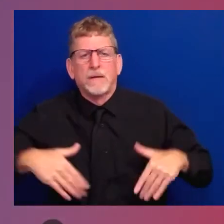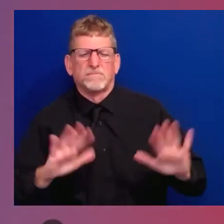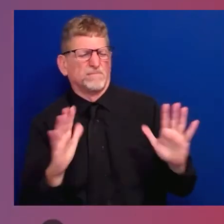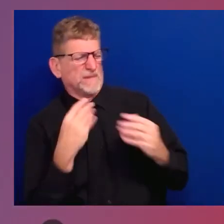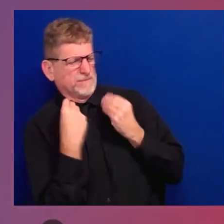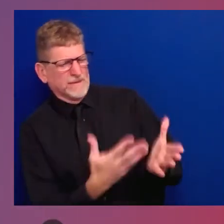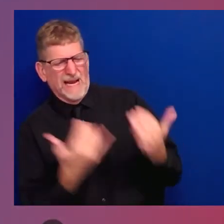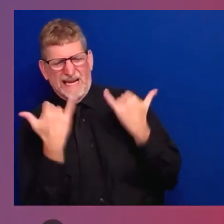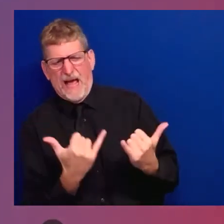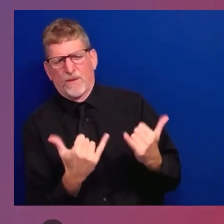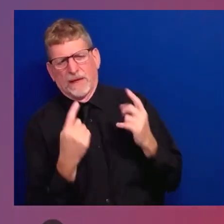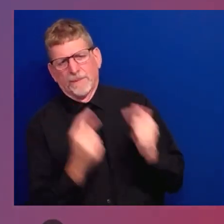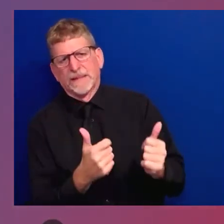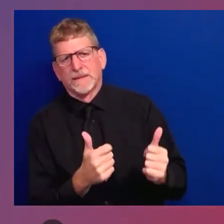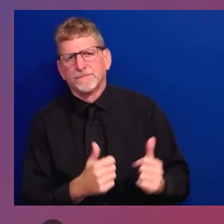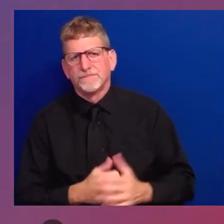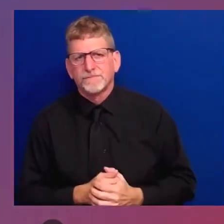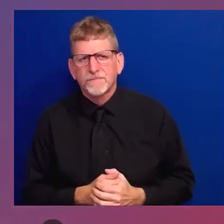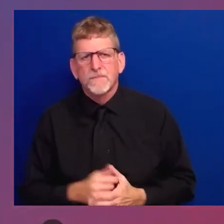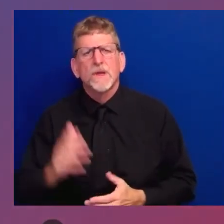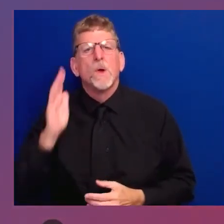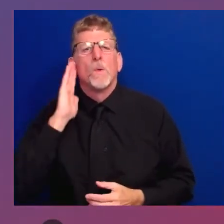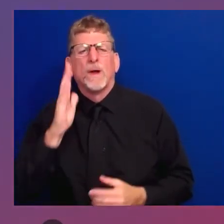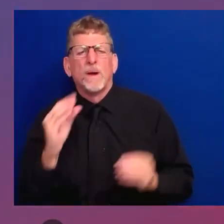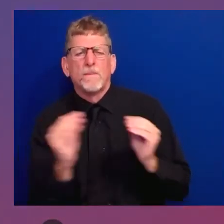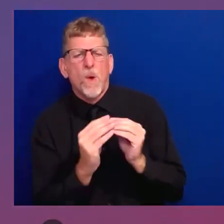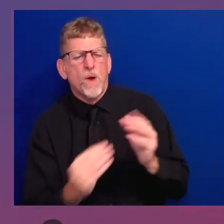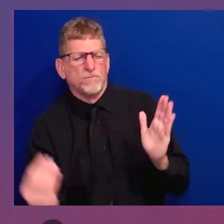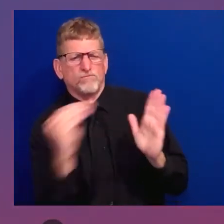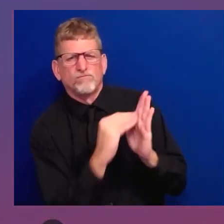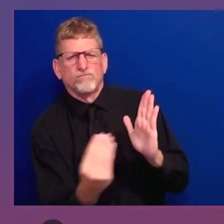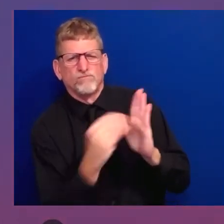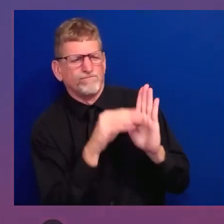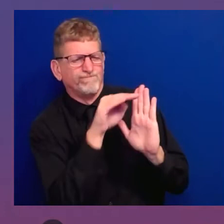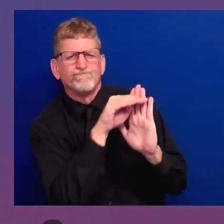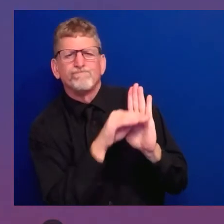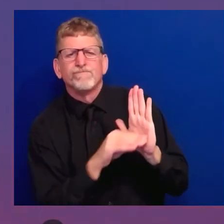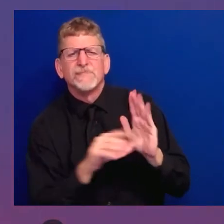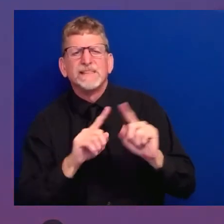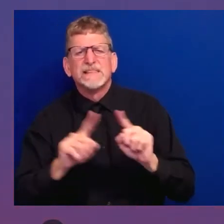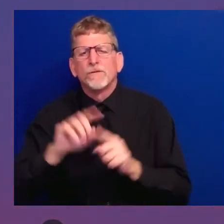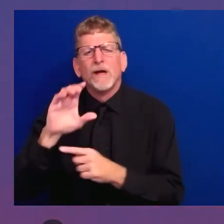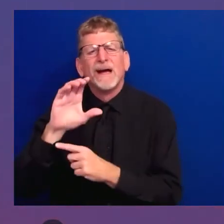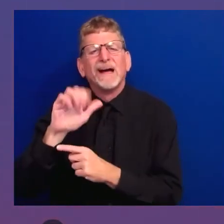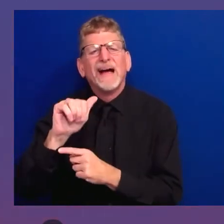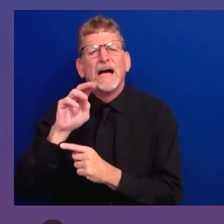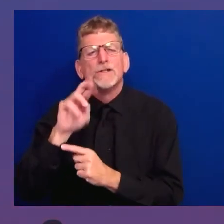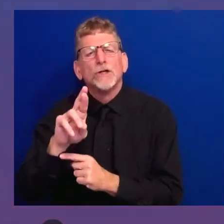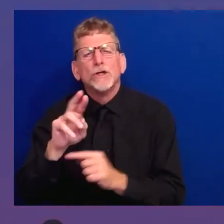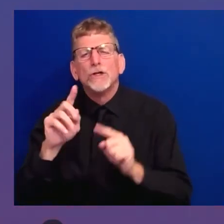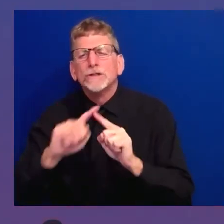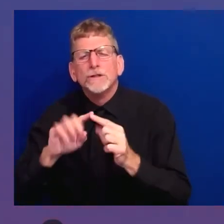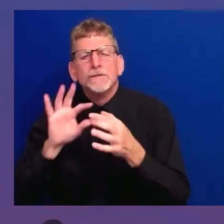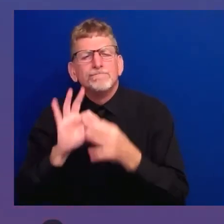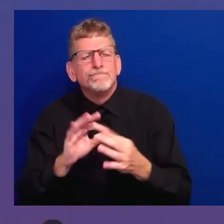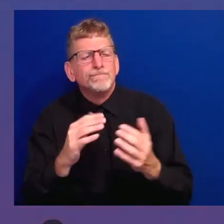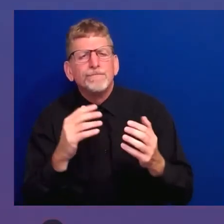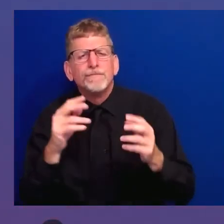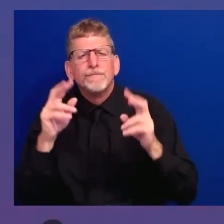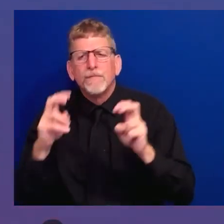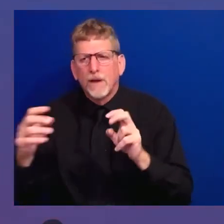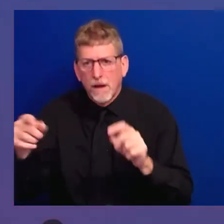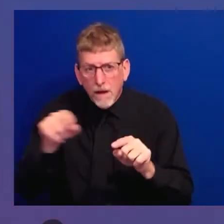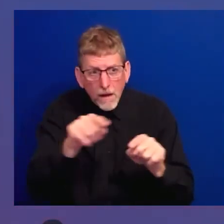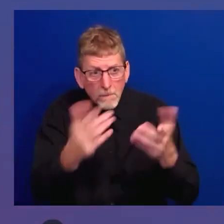determinations on whether or not they're presumed to be service-connected within 90 days. And by the way, you saw what